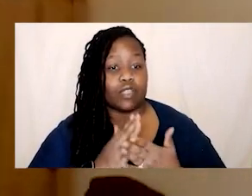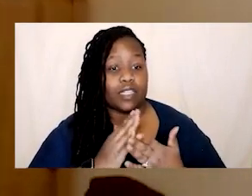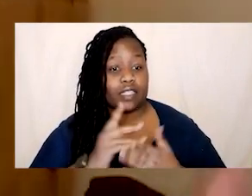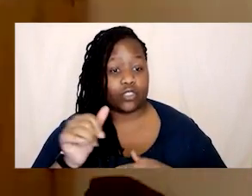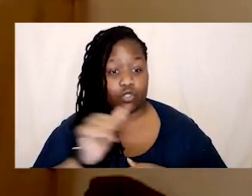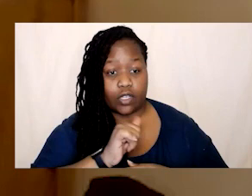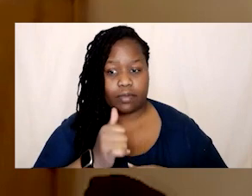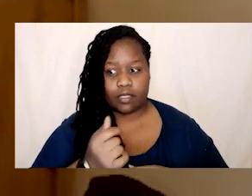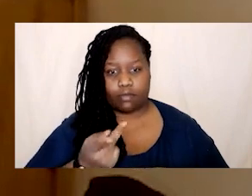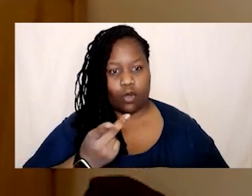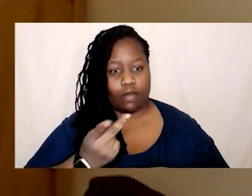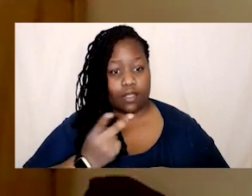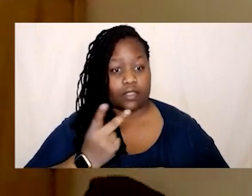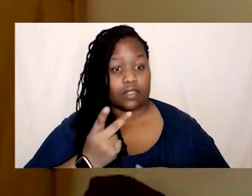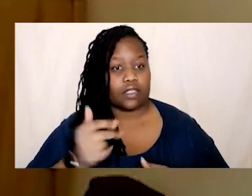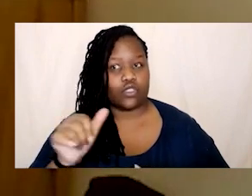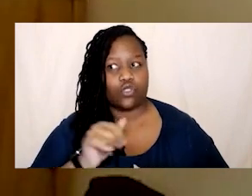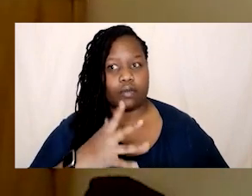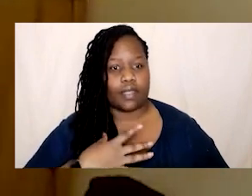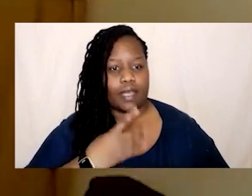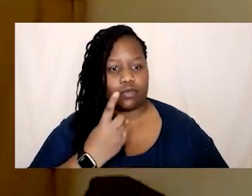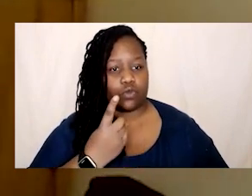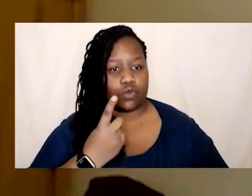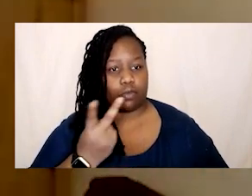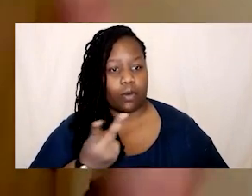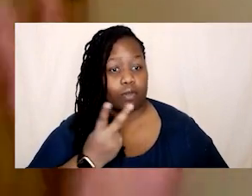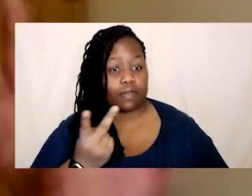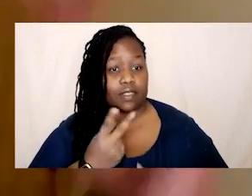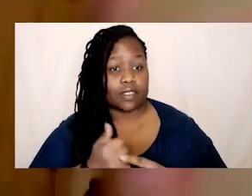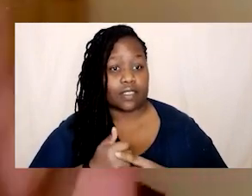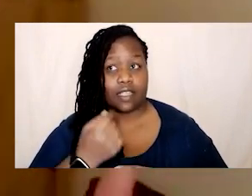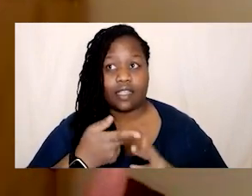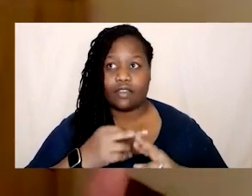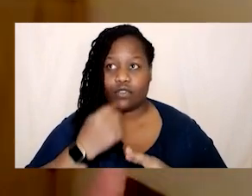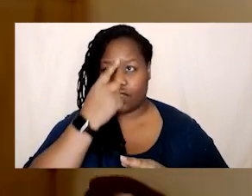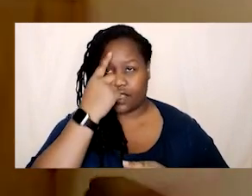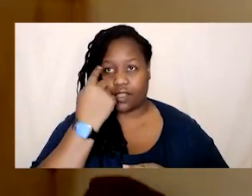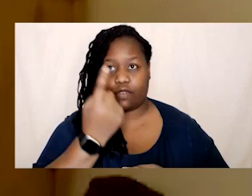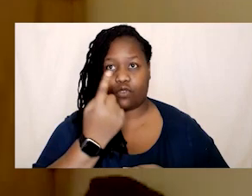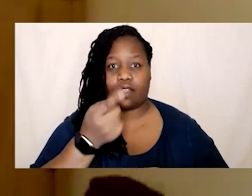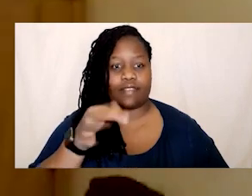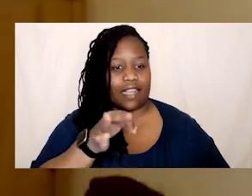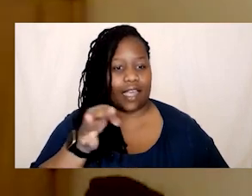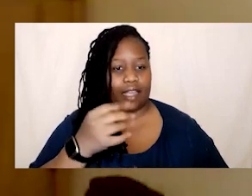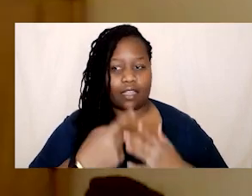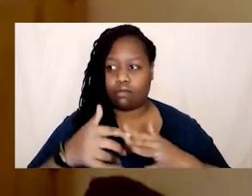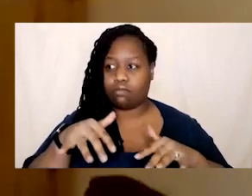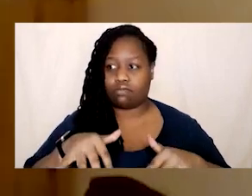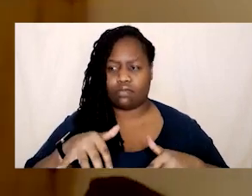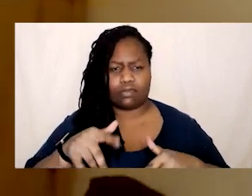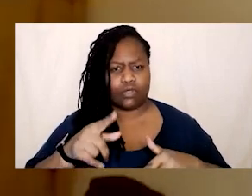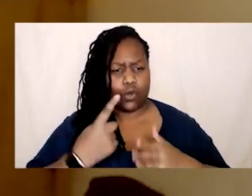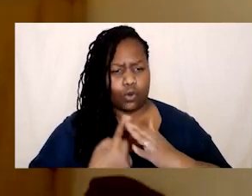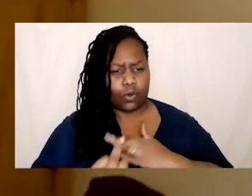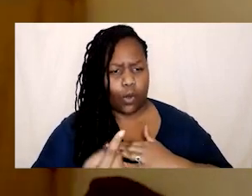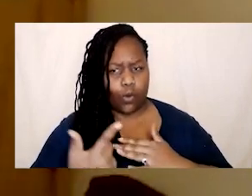us like it should never be up to us and by thinking of yourself as like some an island like nobody is an island you know you don't stand alone you stand with other people